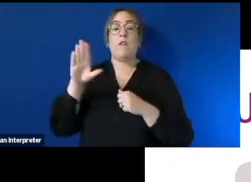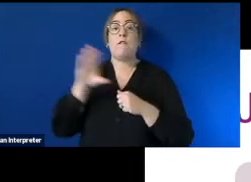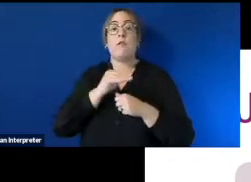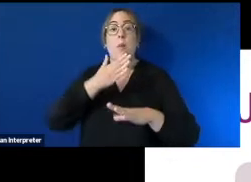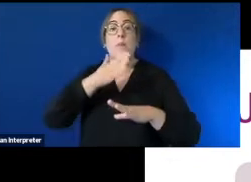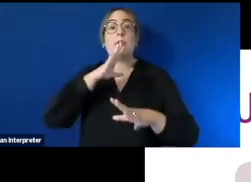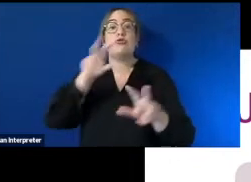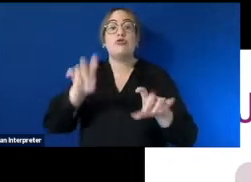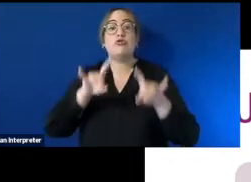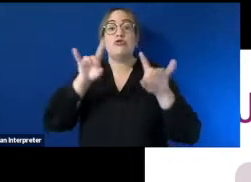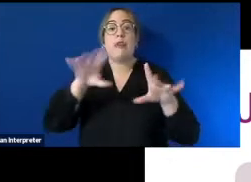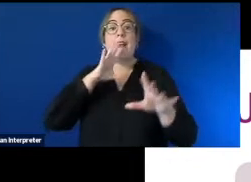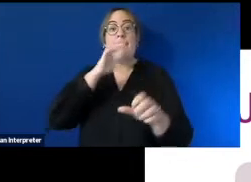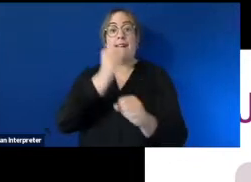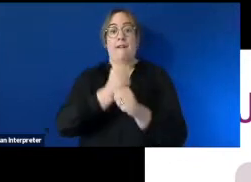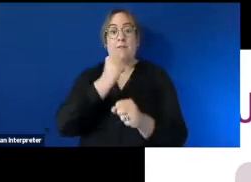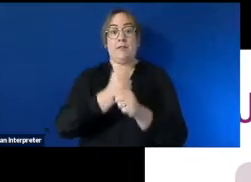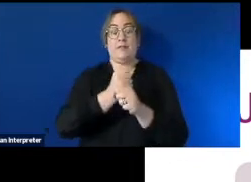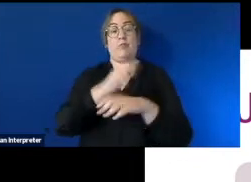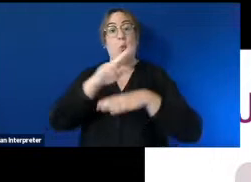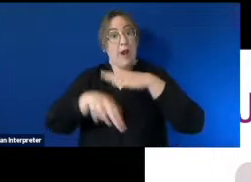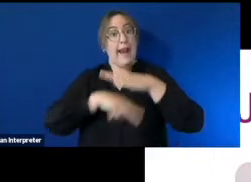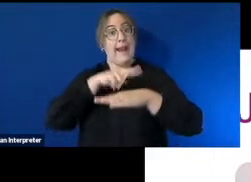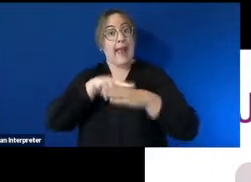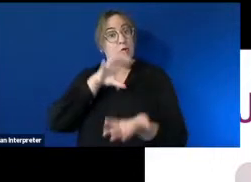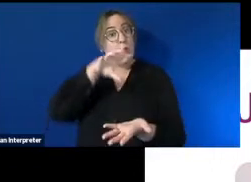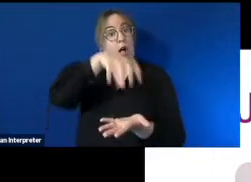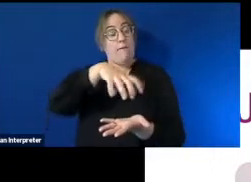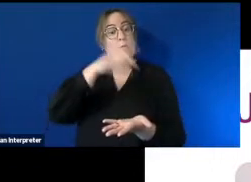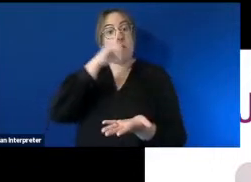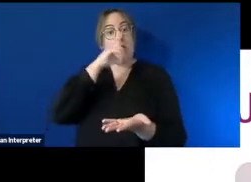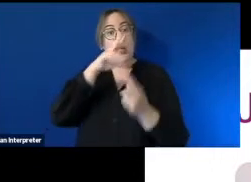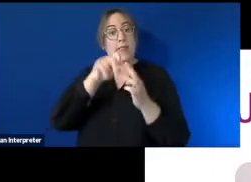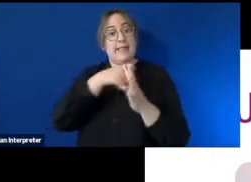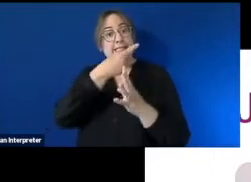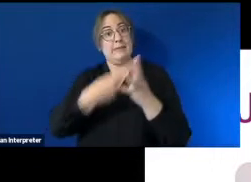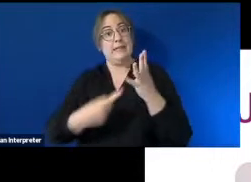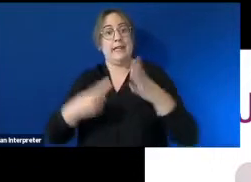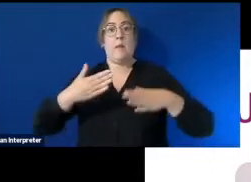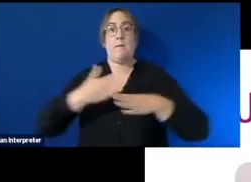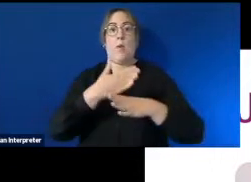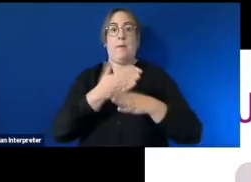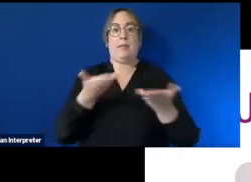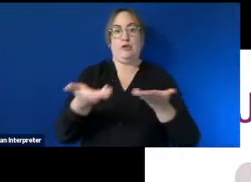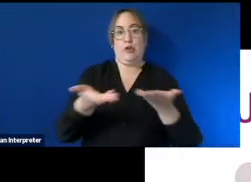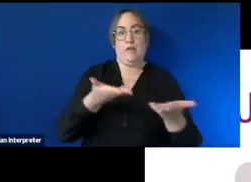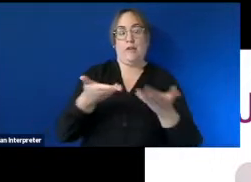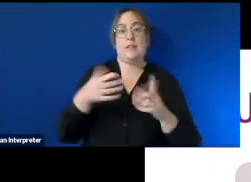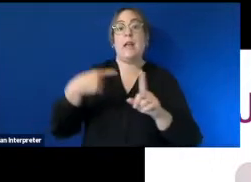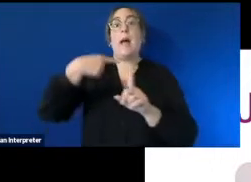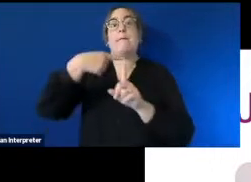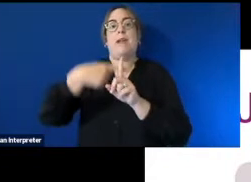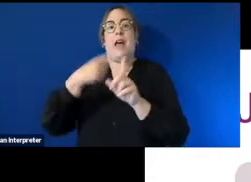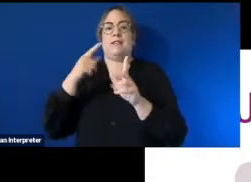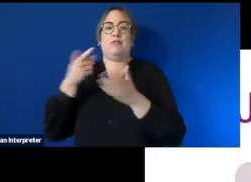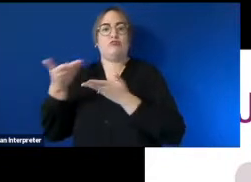government and we're a national hub for workplace employment information for people with a disability for employers and also for service providers um